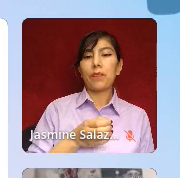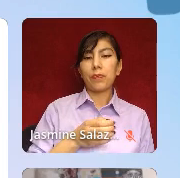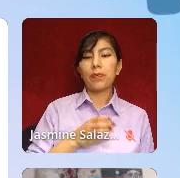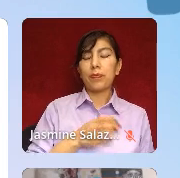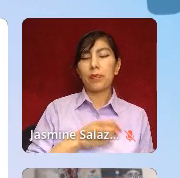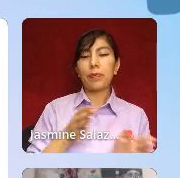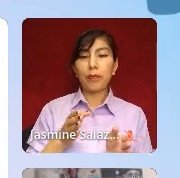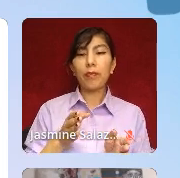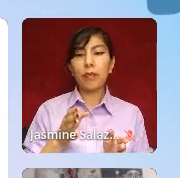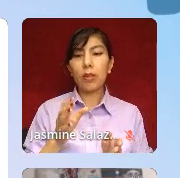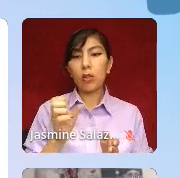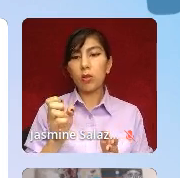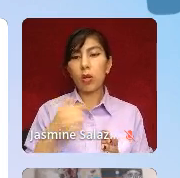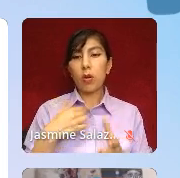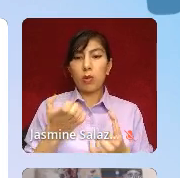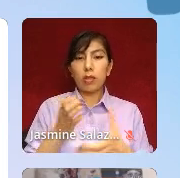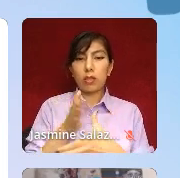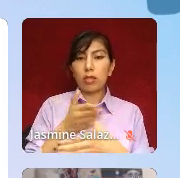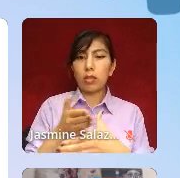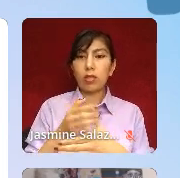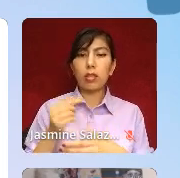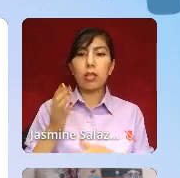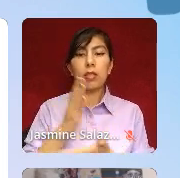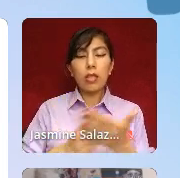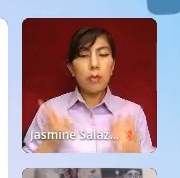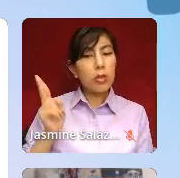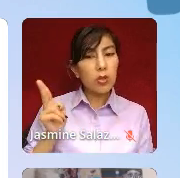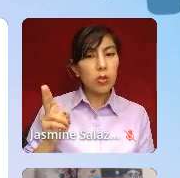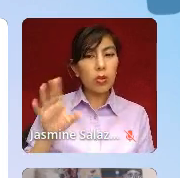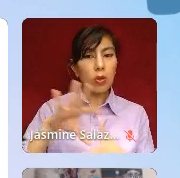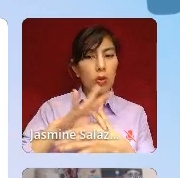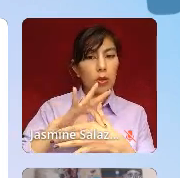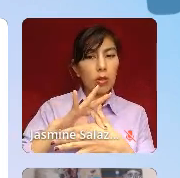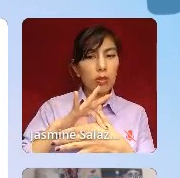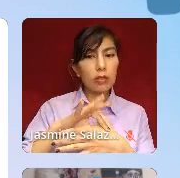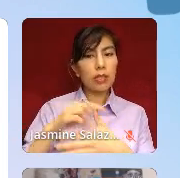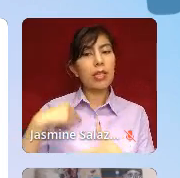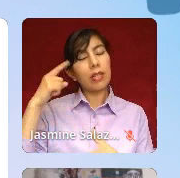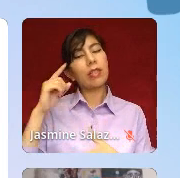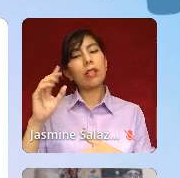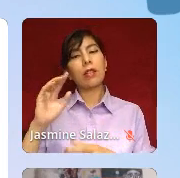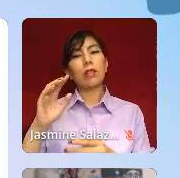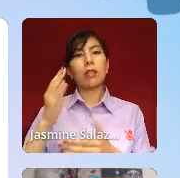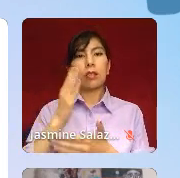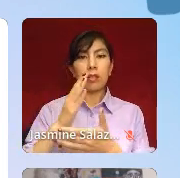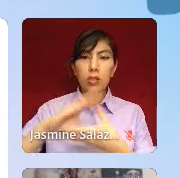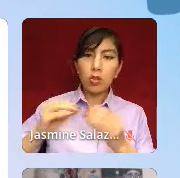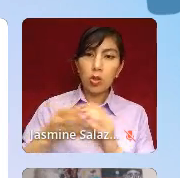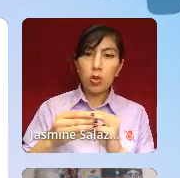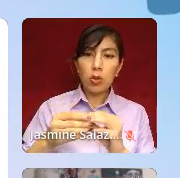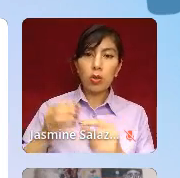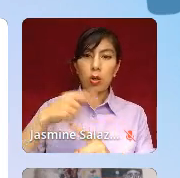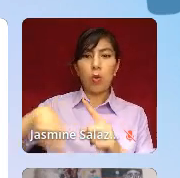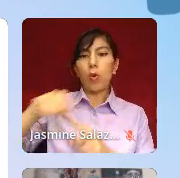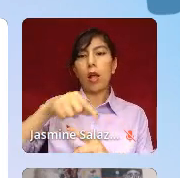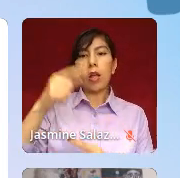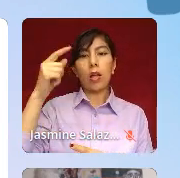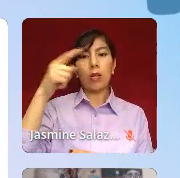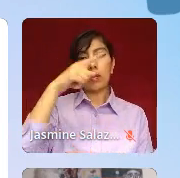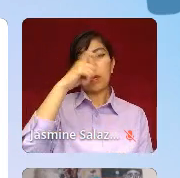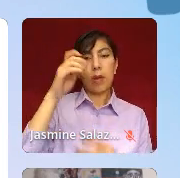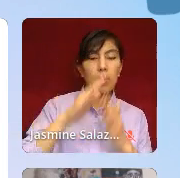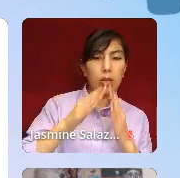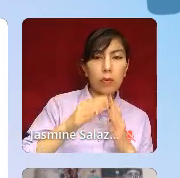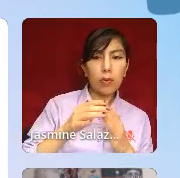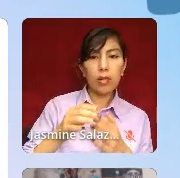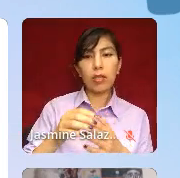So I want to share some historical context because I think there's a narrative around the Black community, mental health and suicide that hasn't been nuanced